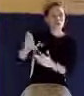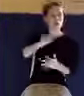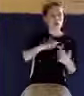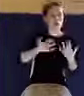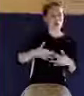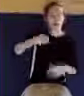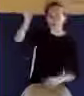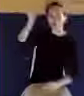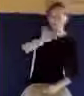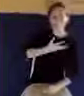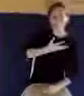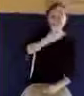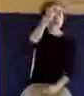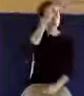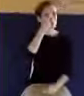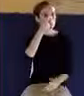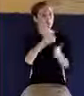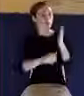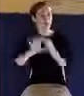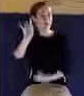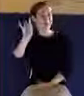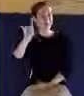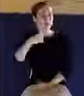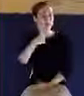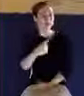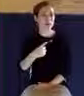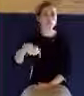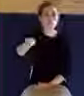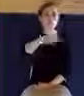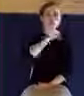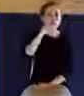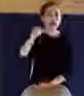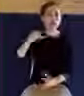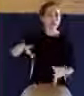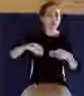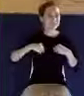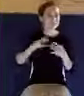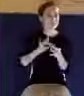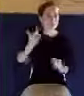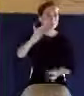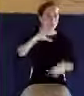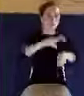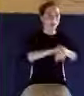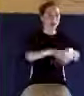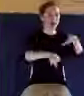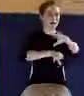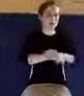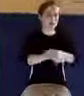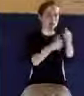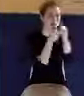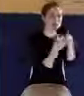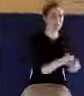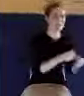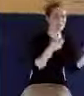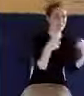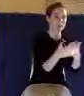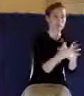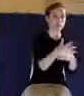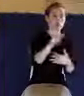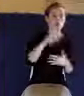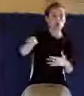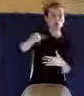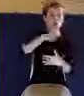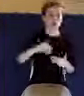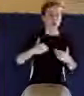where it says, You have not received the spirit of bondage, the fear, but you've received the spirit of adoption, whereby we